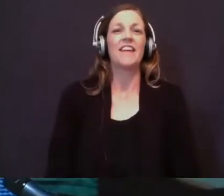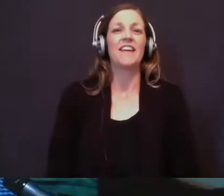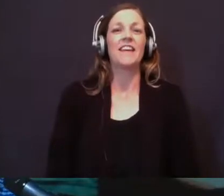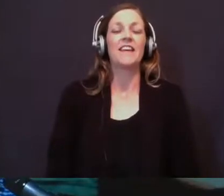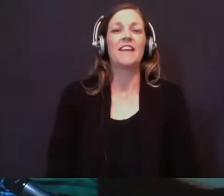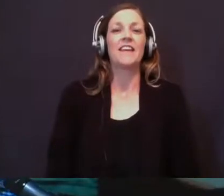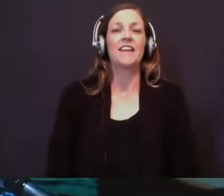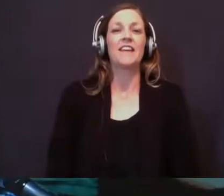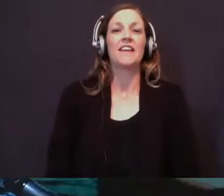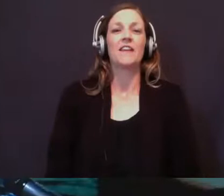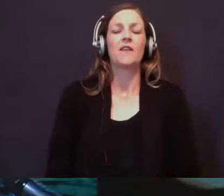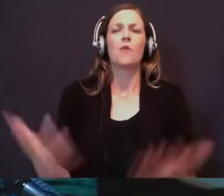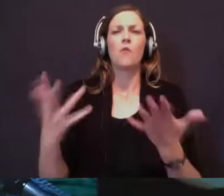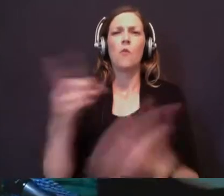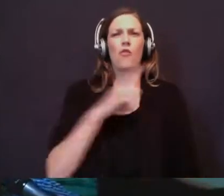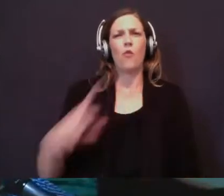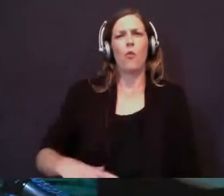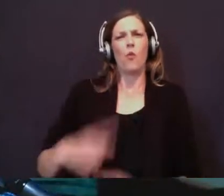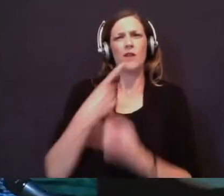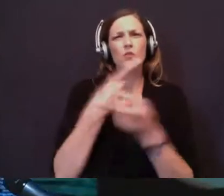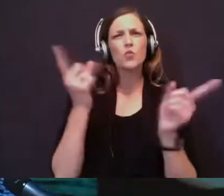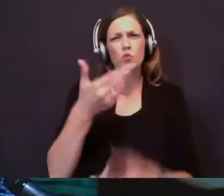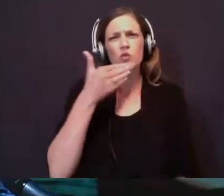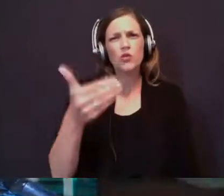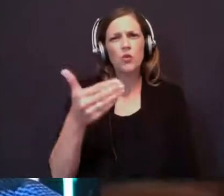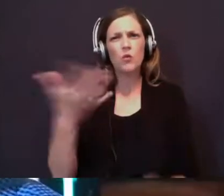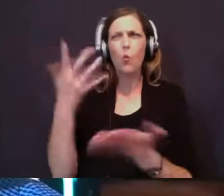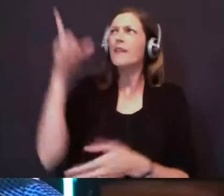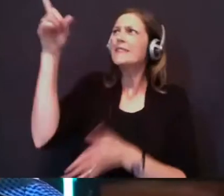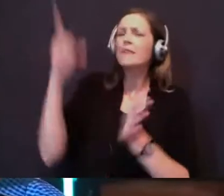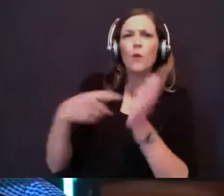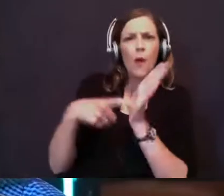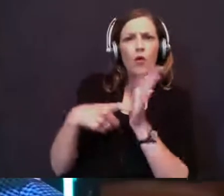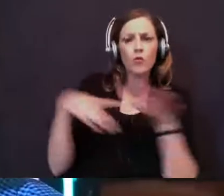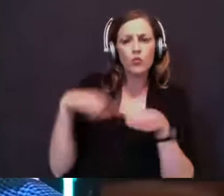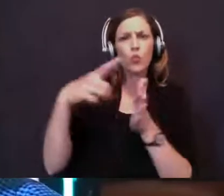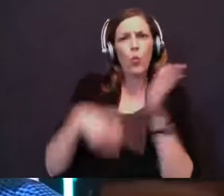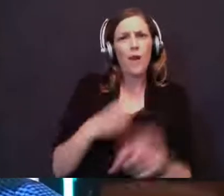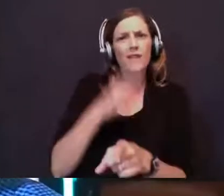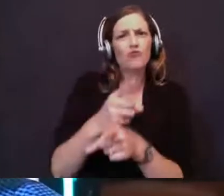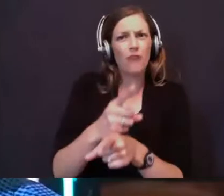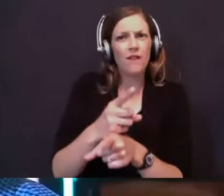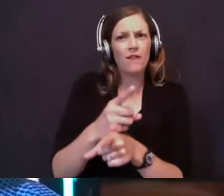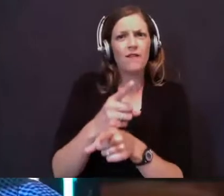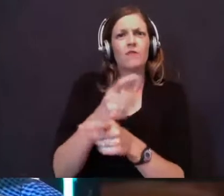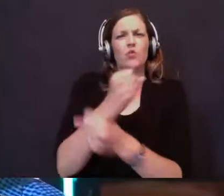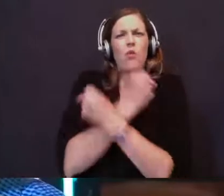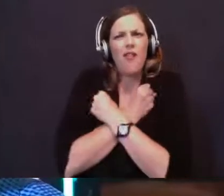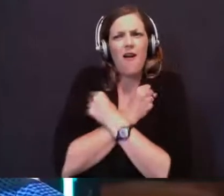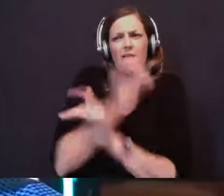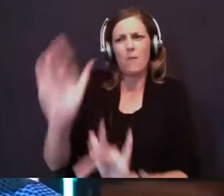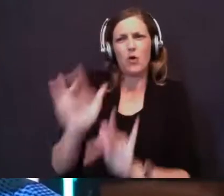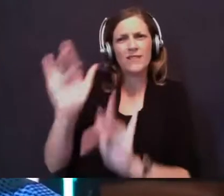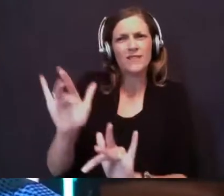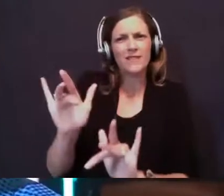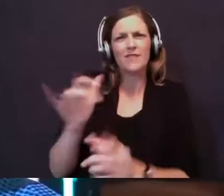What the Lord has told you is good, and what does he require of you? To do what is right, to love mercy, or to love